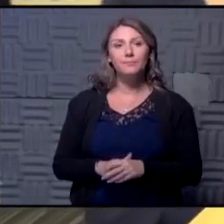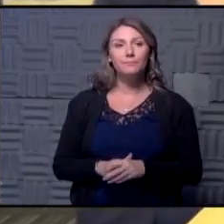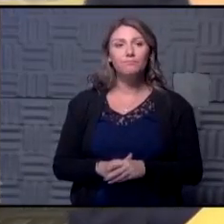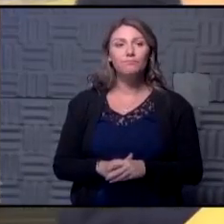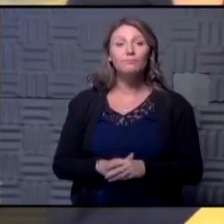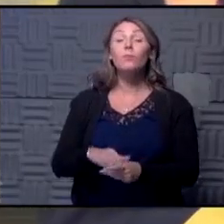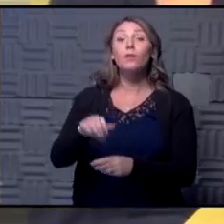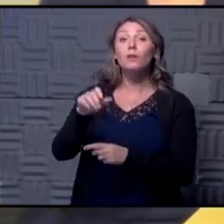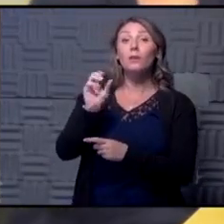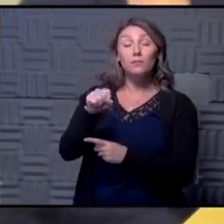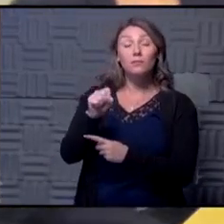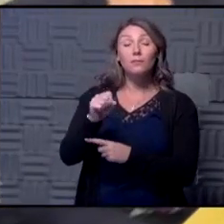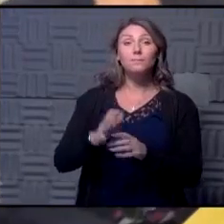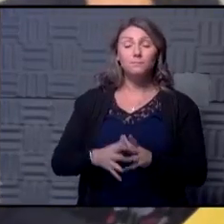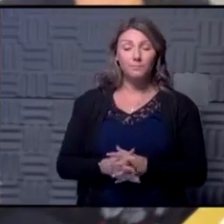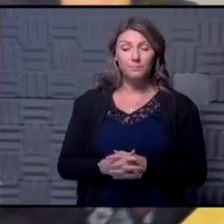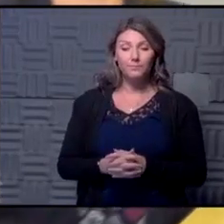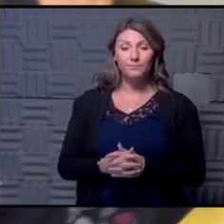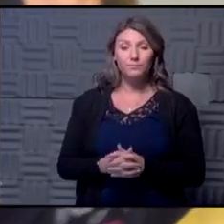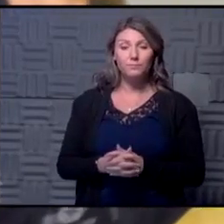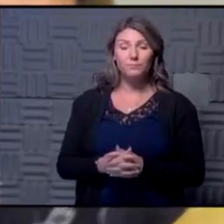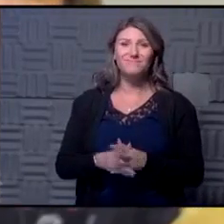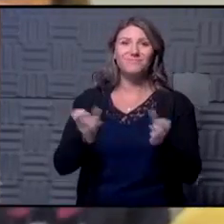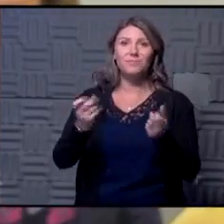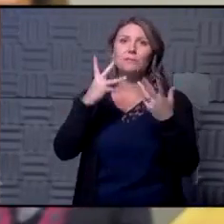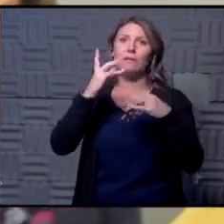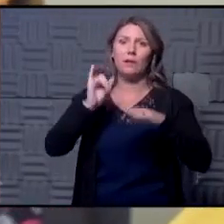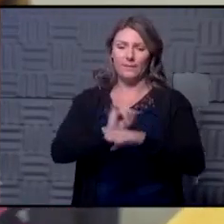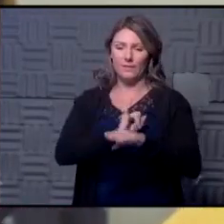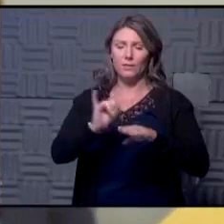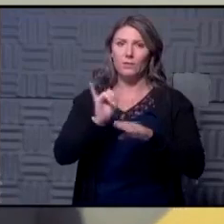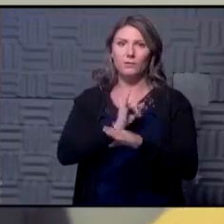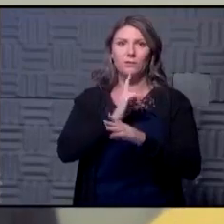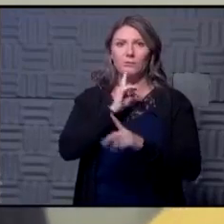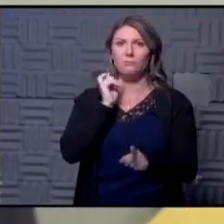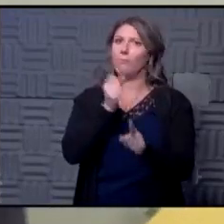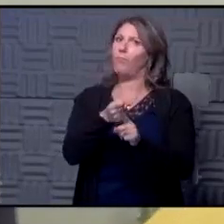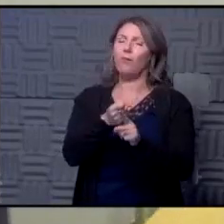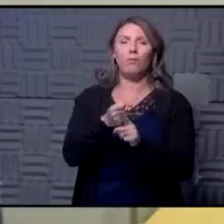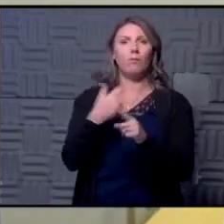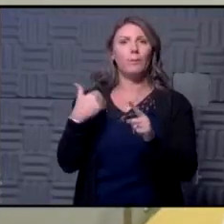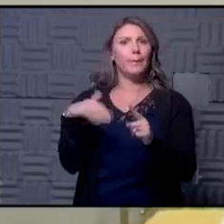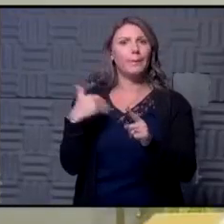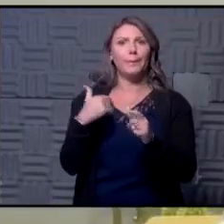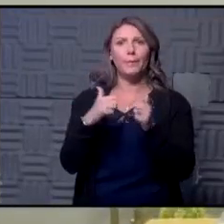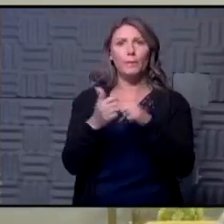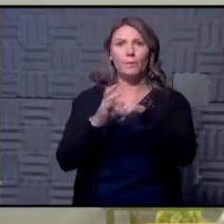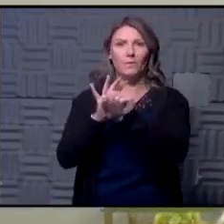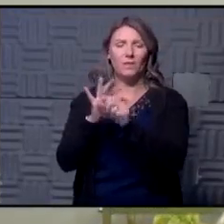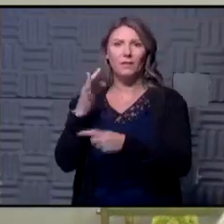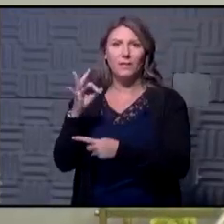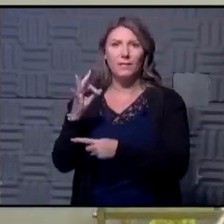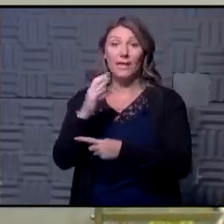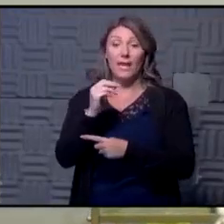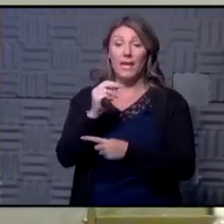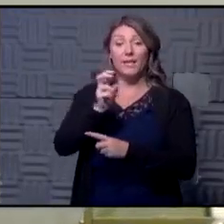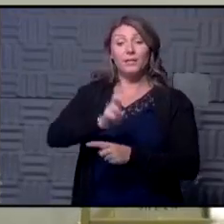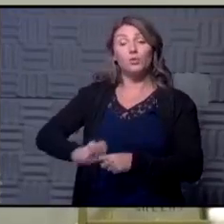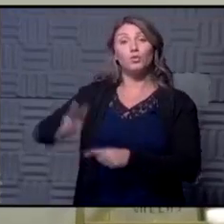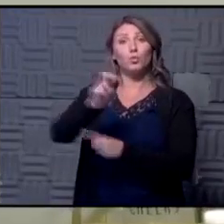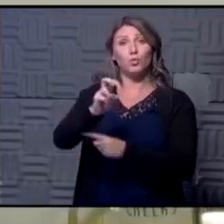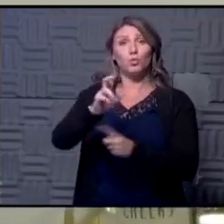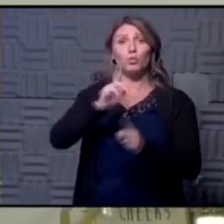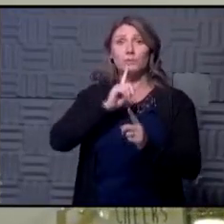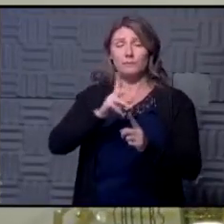yeah you know obviously there's a lot of industries that have been hit really hard with COVID and tourism is definitely